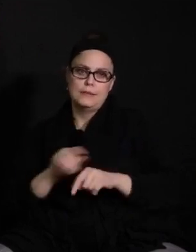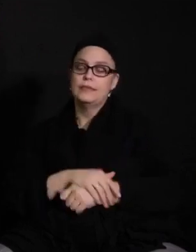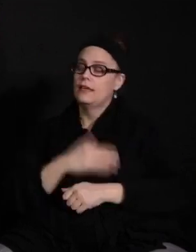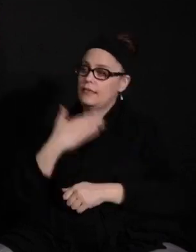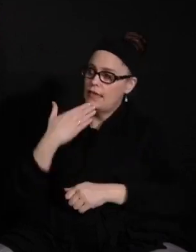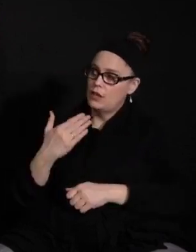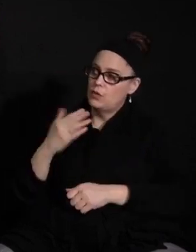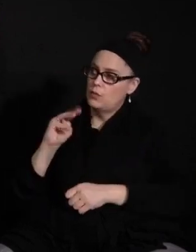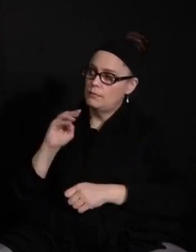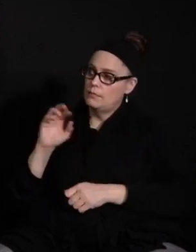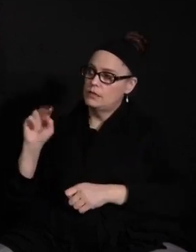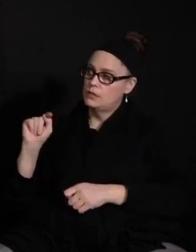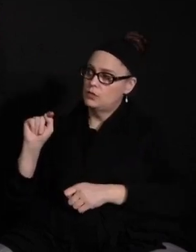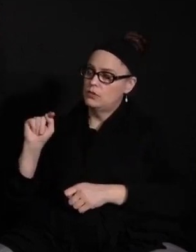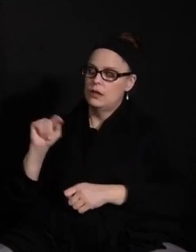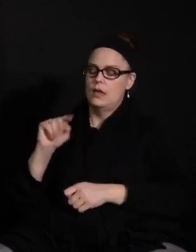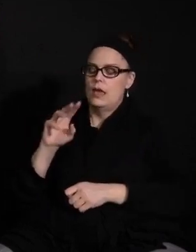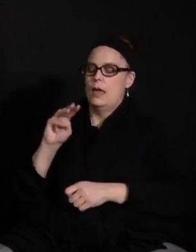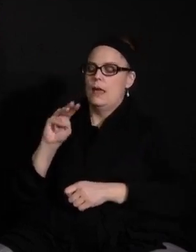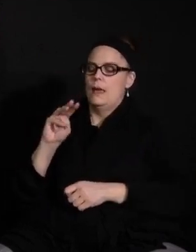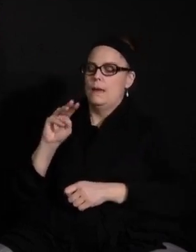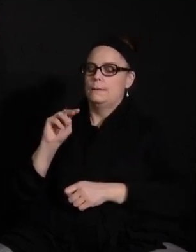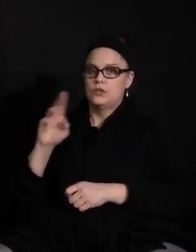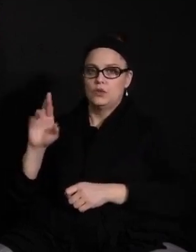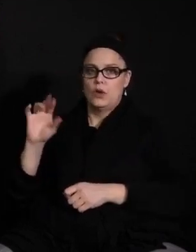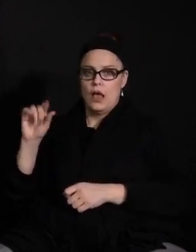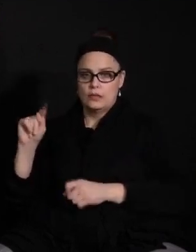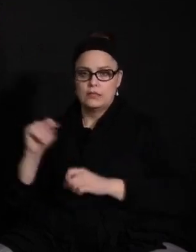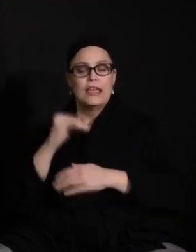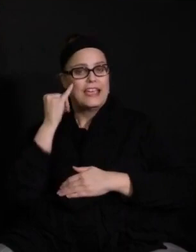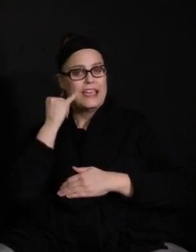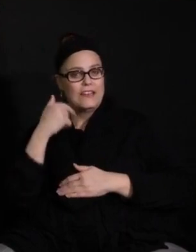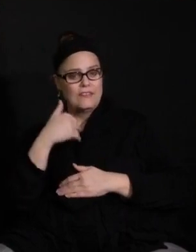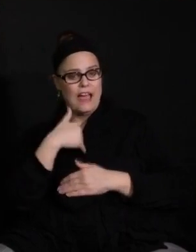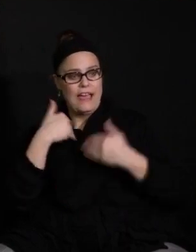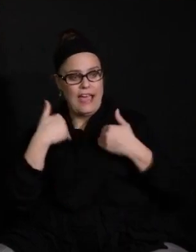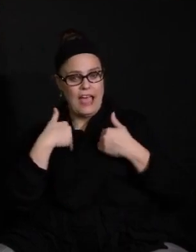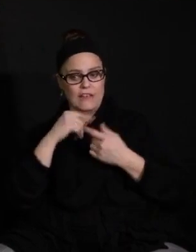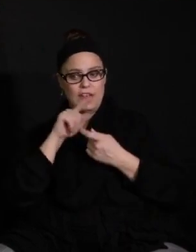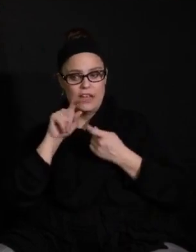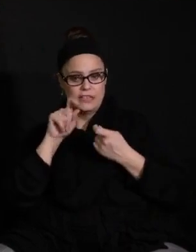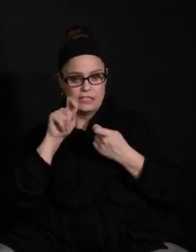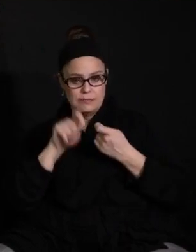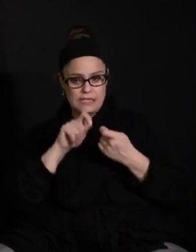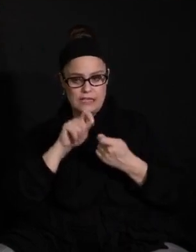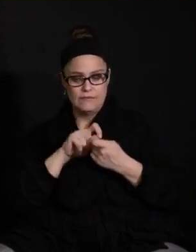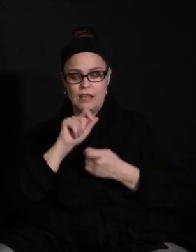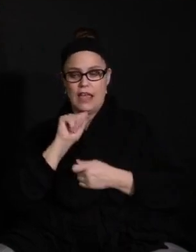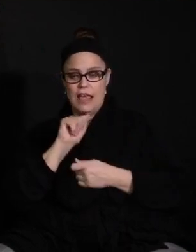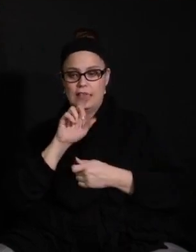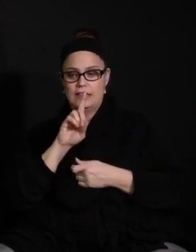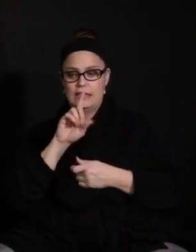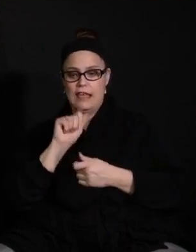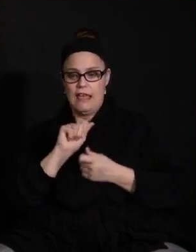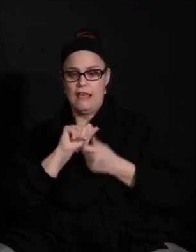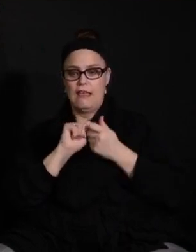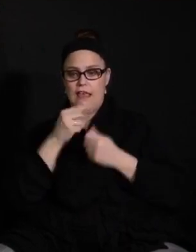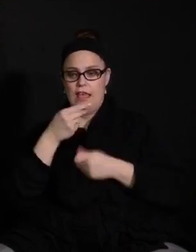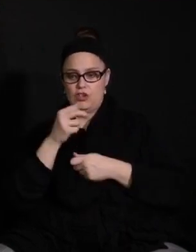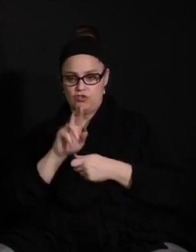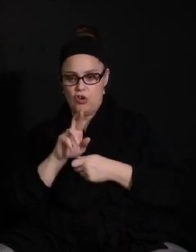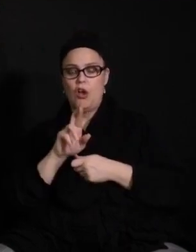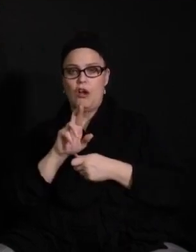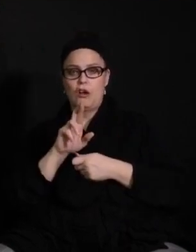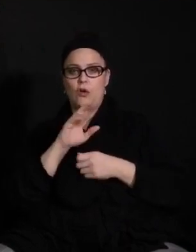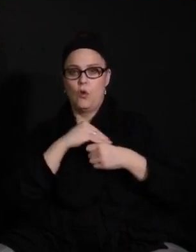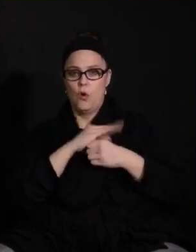Ott. A high school teacher writes, if I have an official COVID-19 ADA from human resources, will it be assumed that